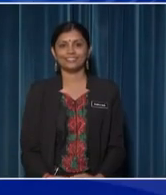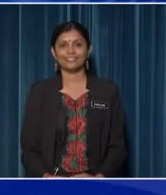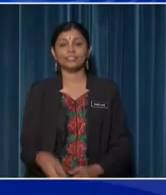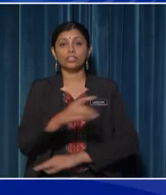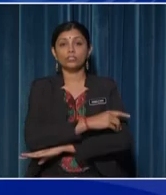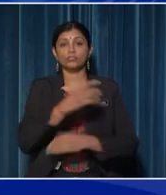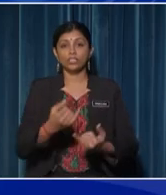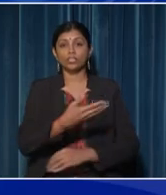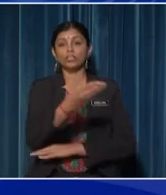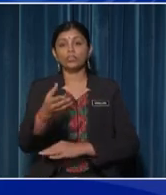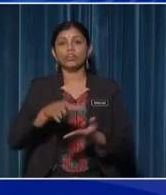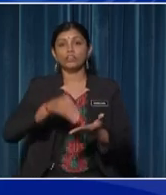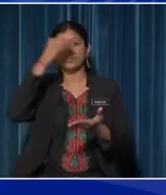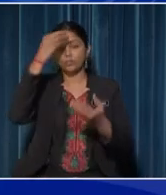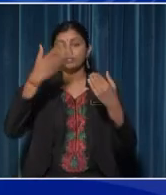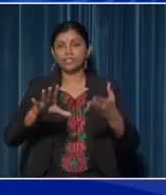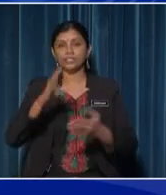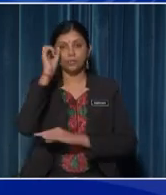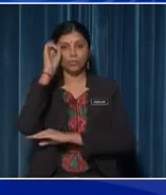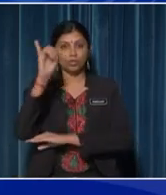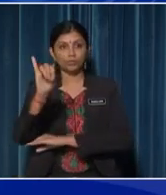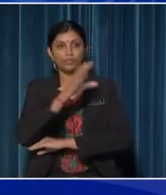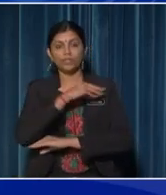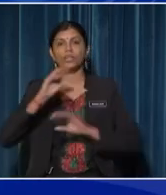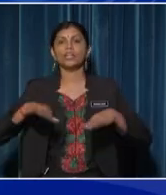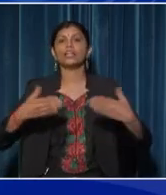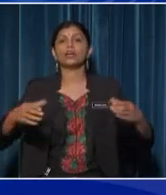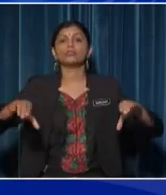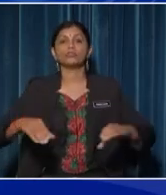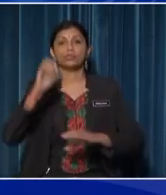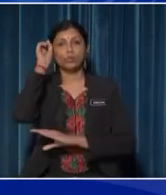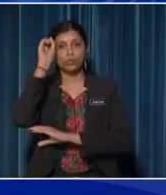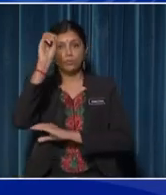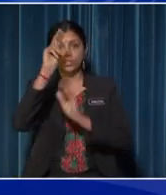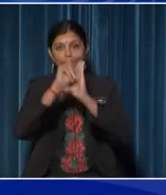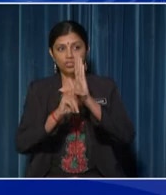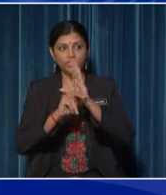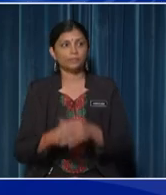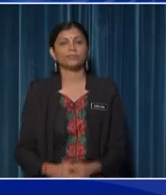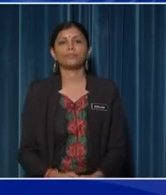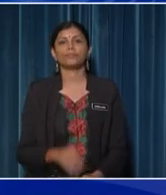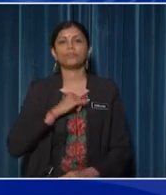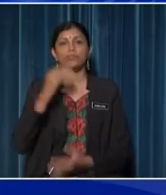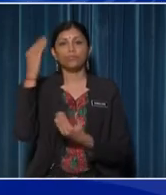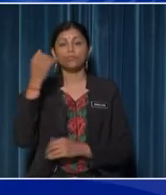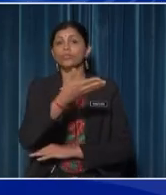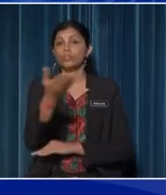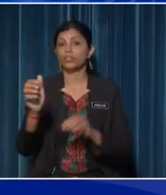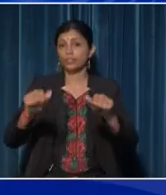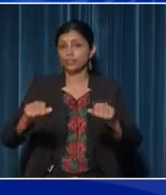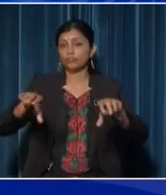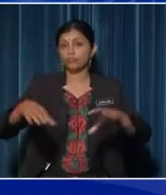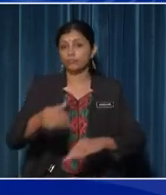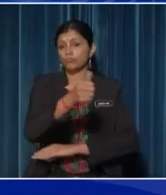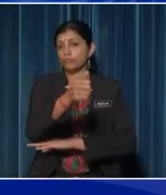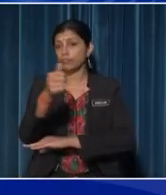Today, you have learnt about observing and how to carry out an observation I hope you are